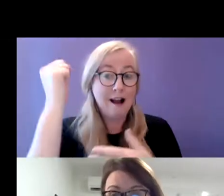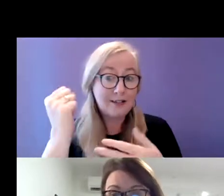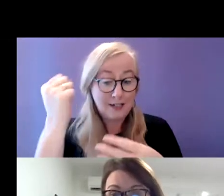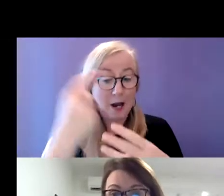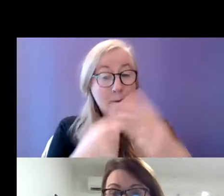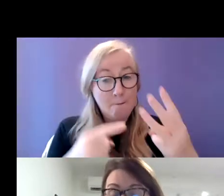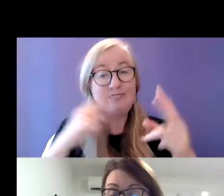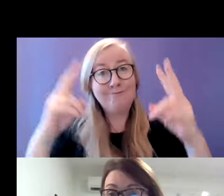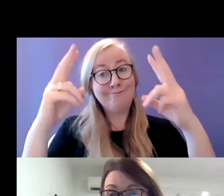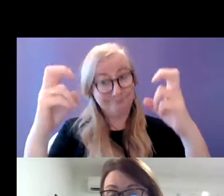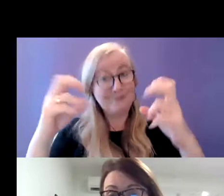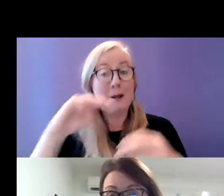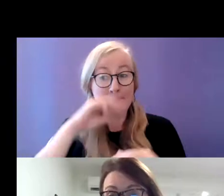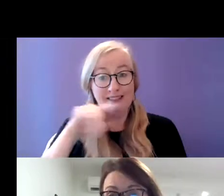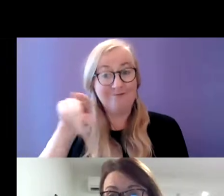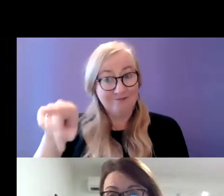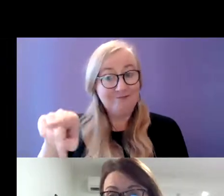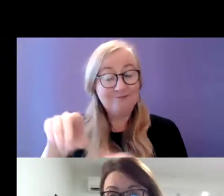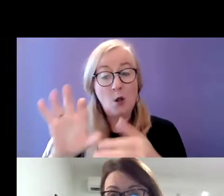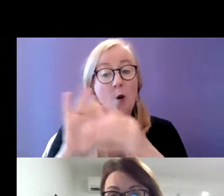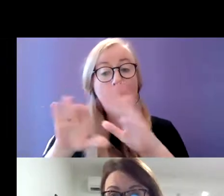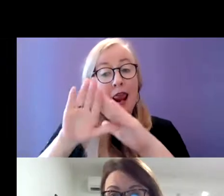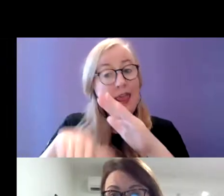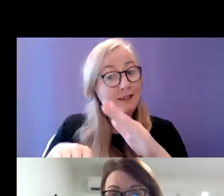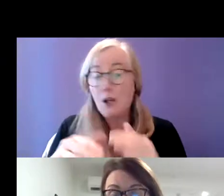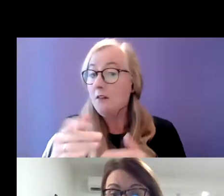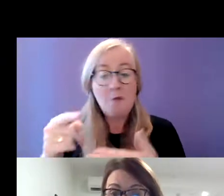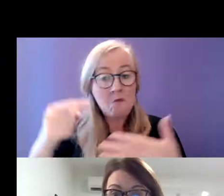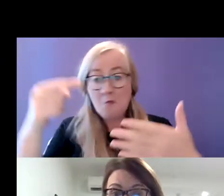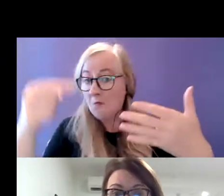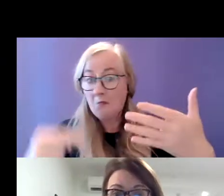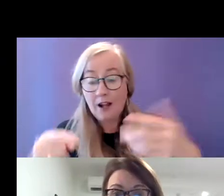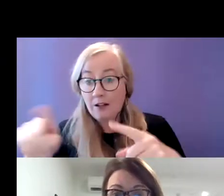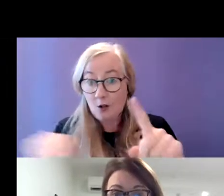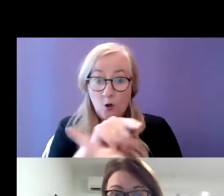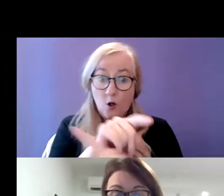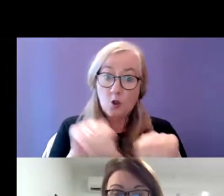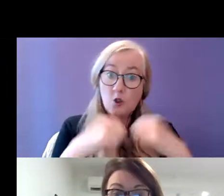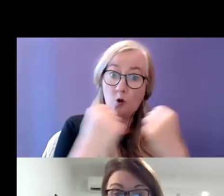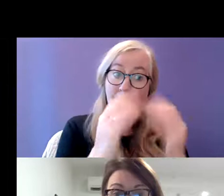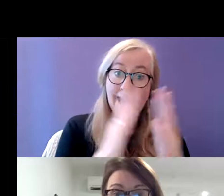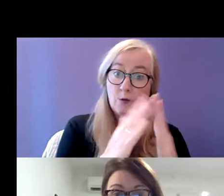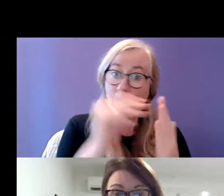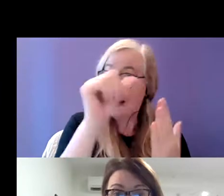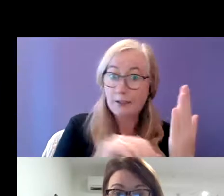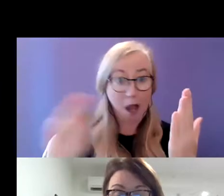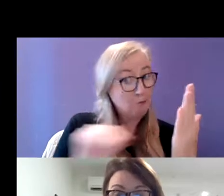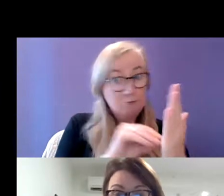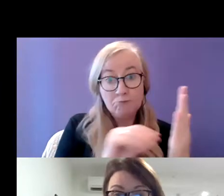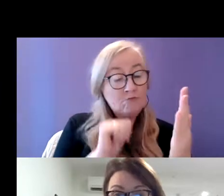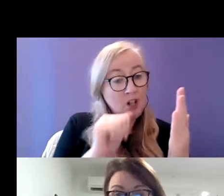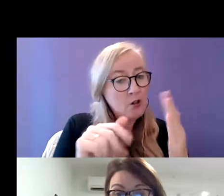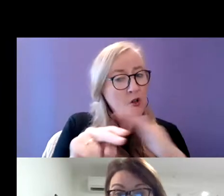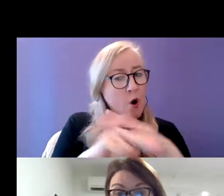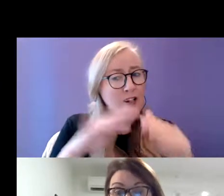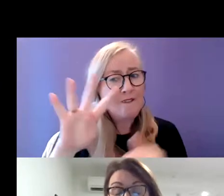homeless. Very few of these were on a social housing list compared with the non-crisis admissions, where it's just under 40%